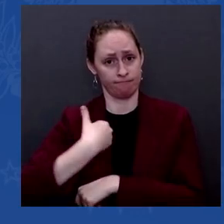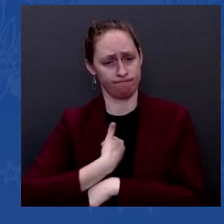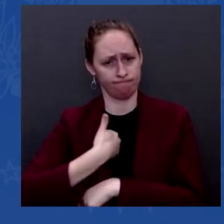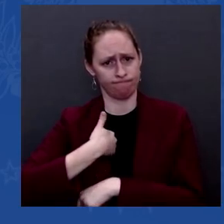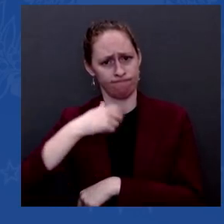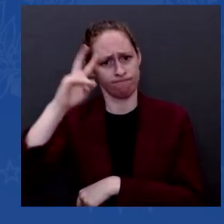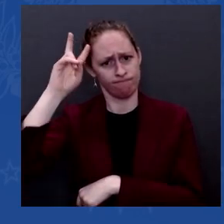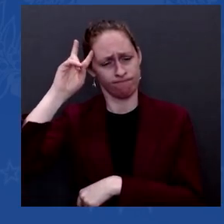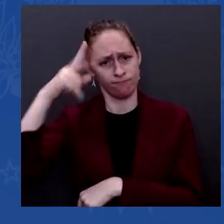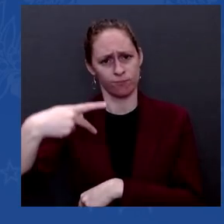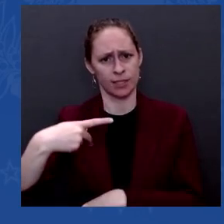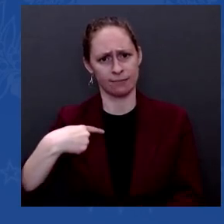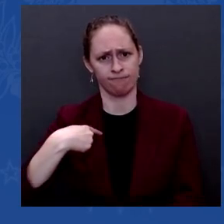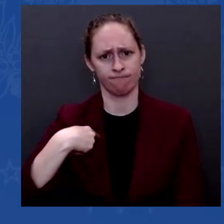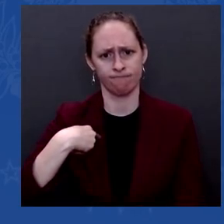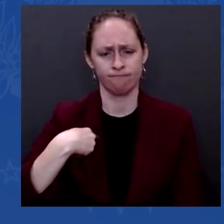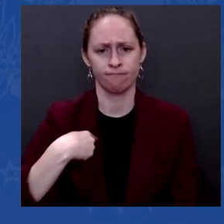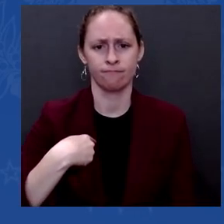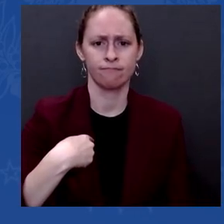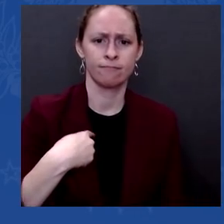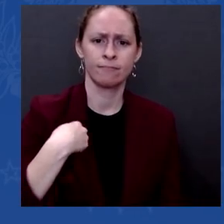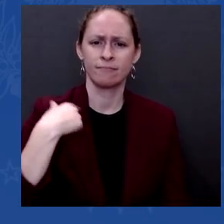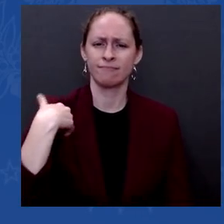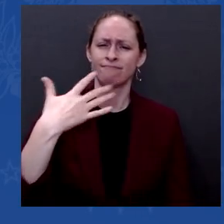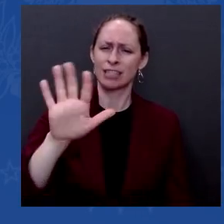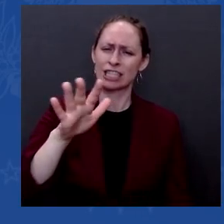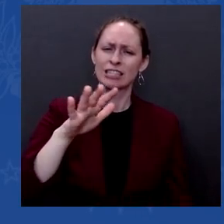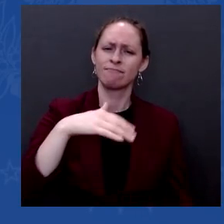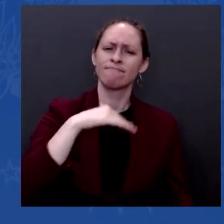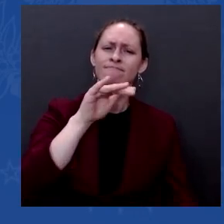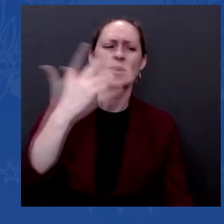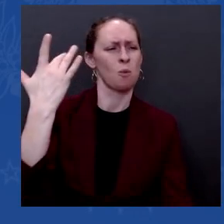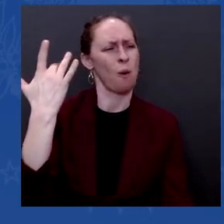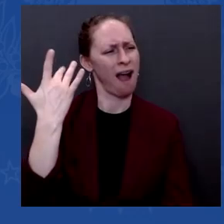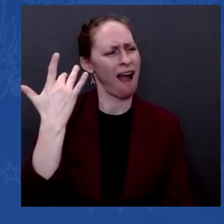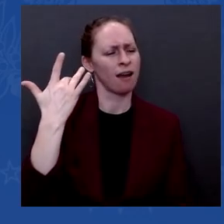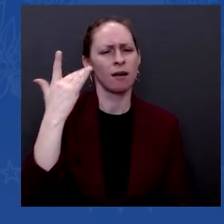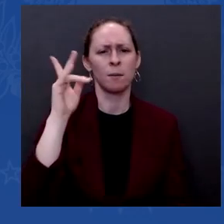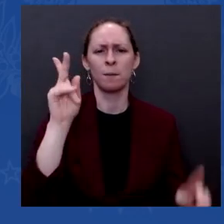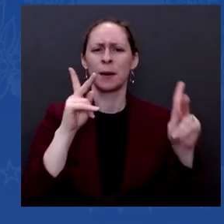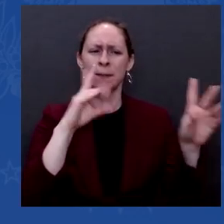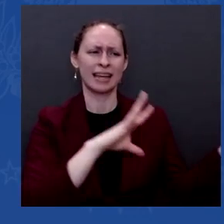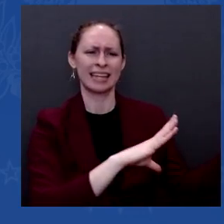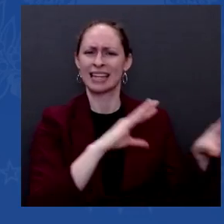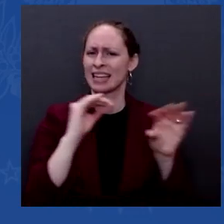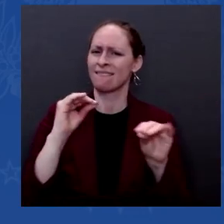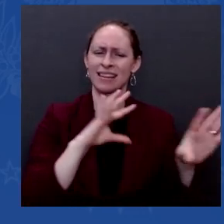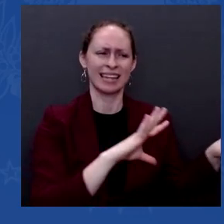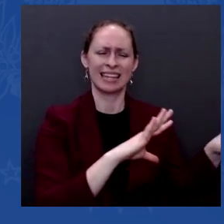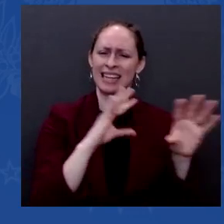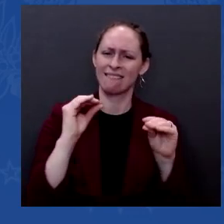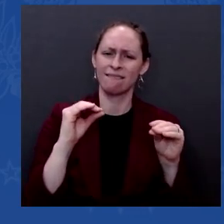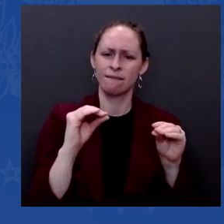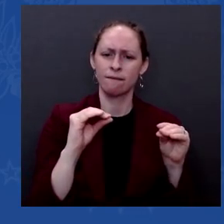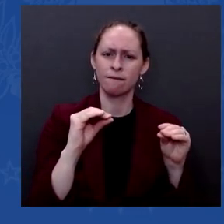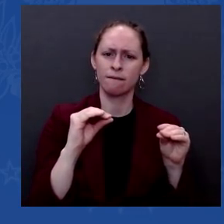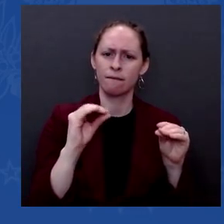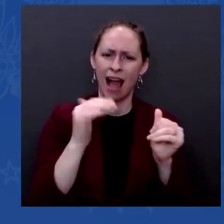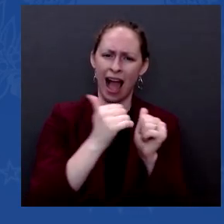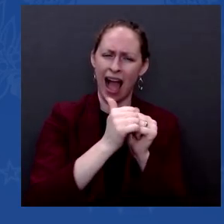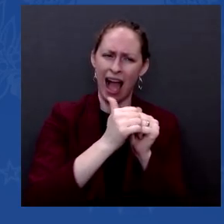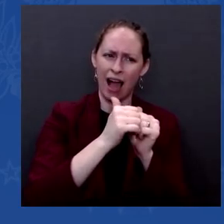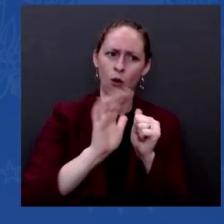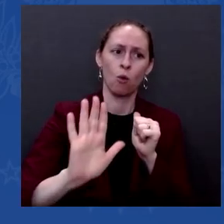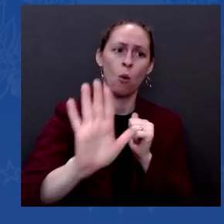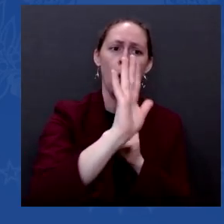why are people leaving? And how are you going to reform your own system? And that's what we've worked on a long time. It